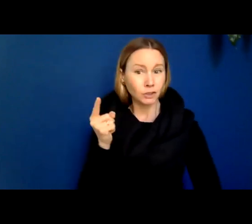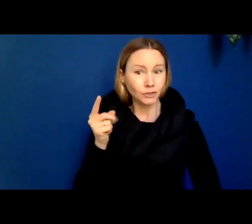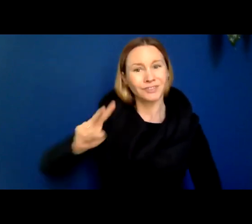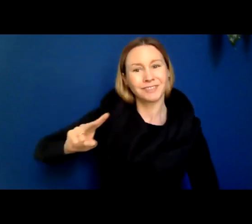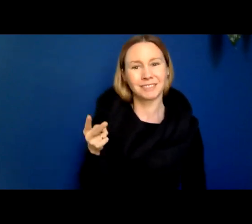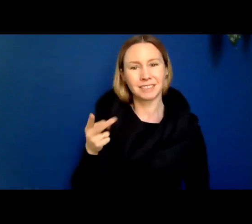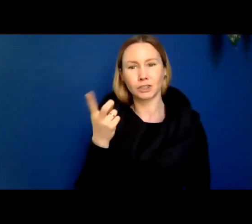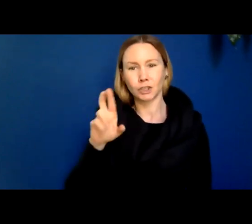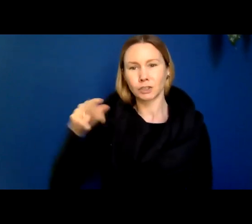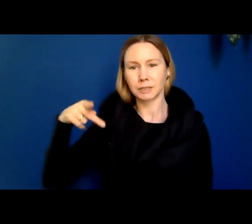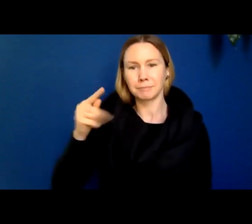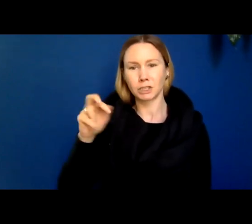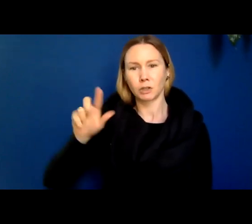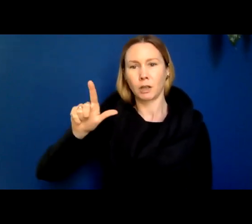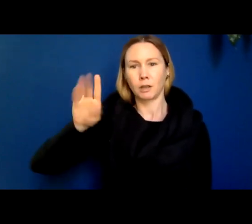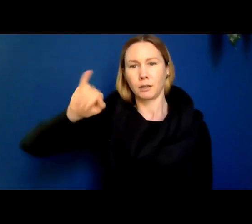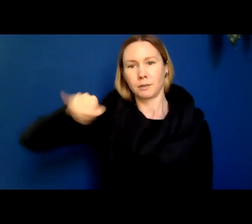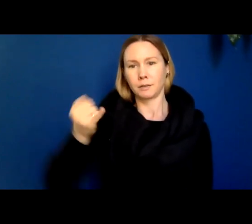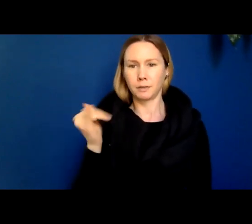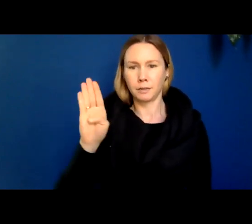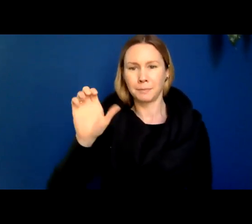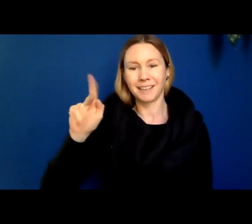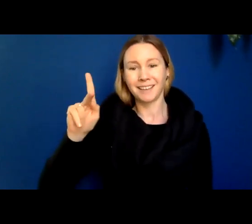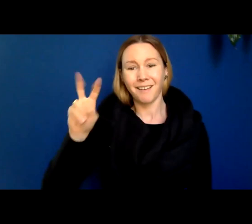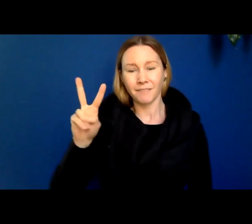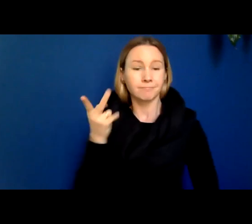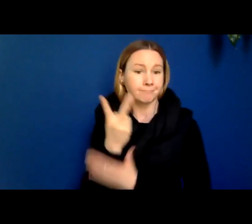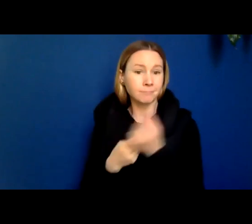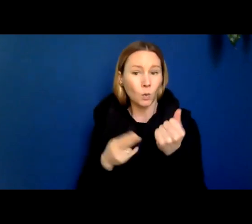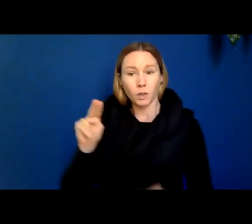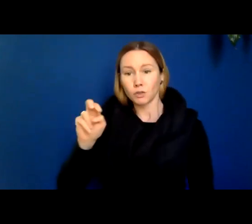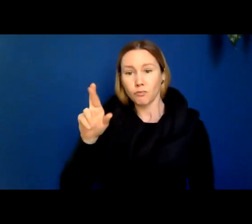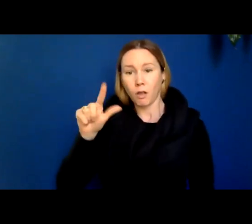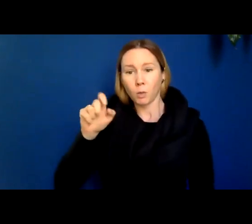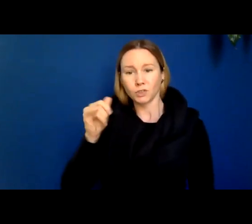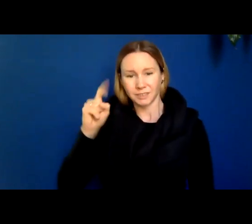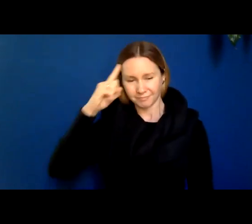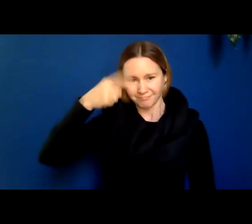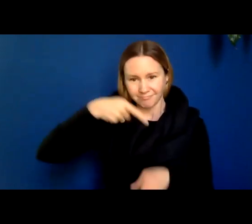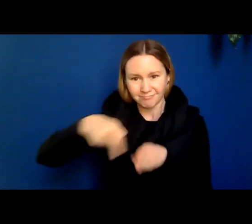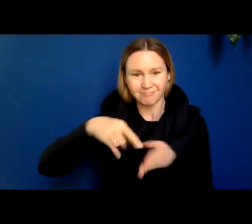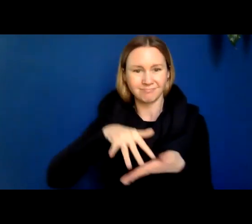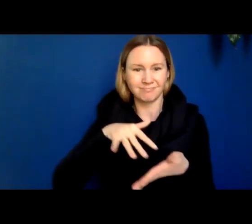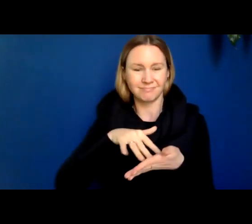Peter Lubinkoff. Both are neurologists at the Memory and Aging Center at UCSF. Thank you.